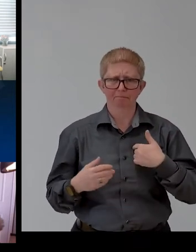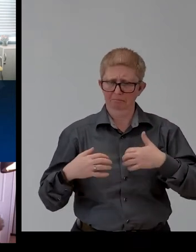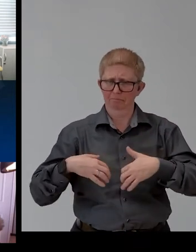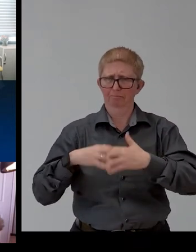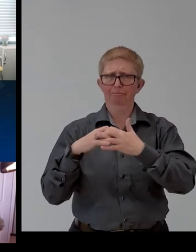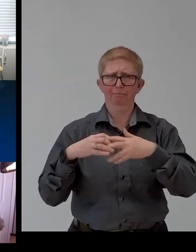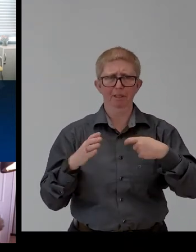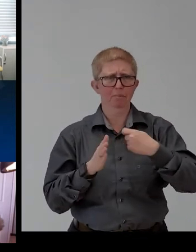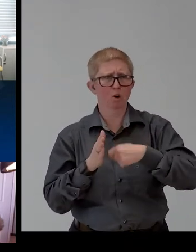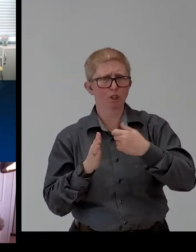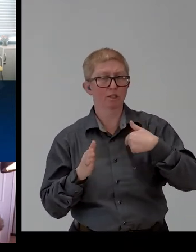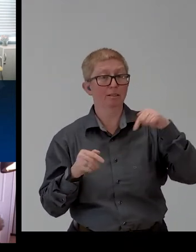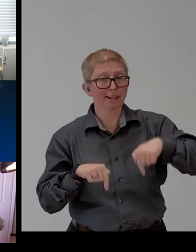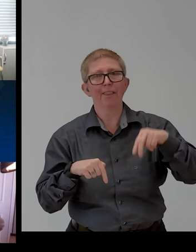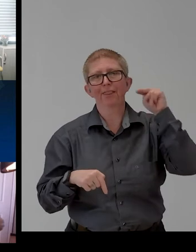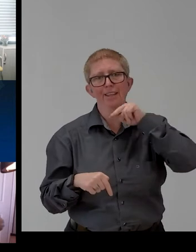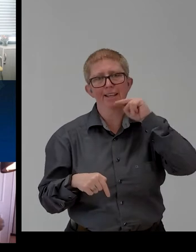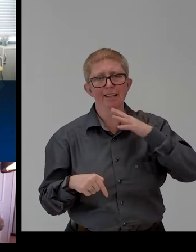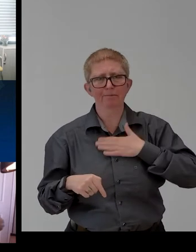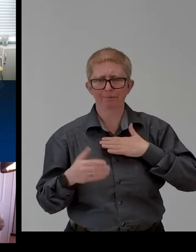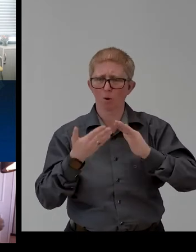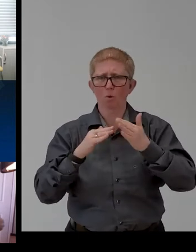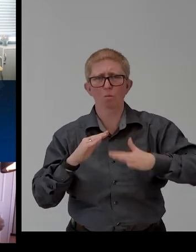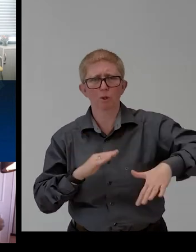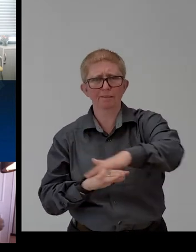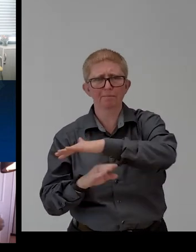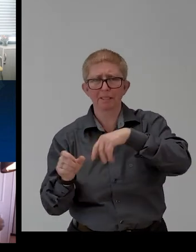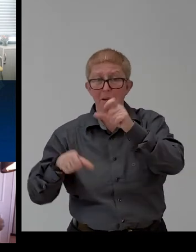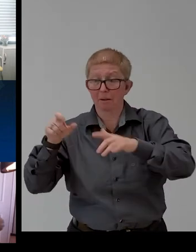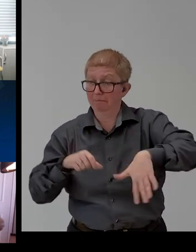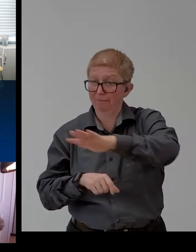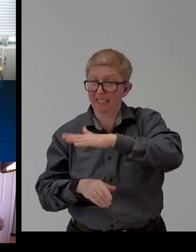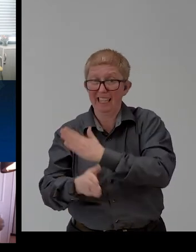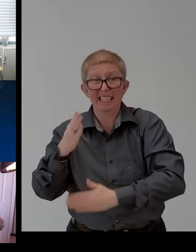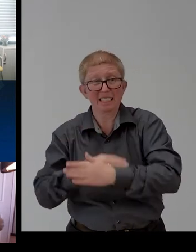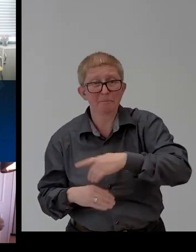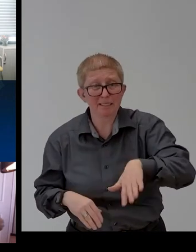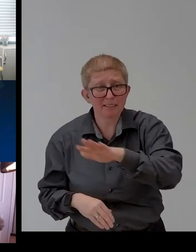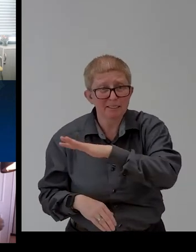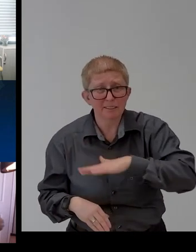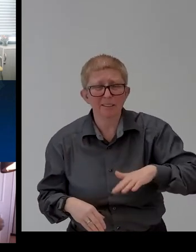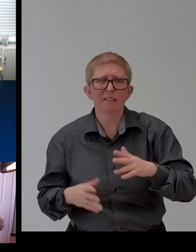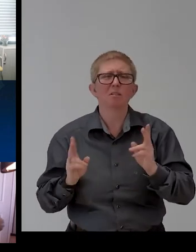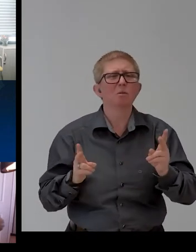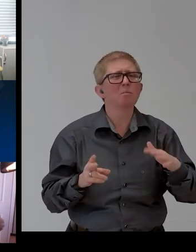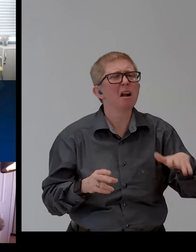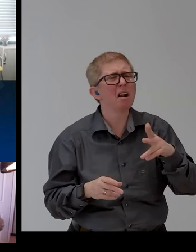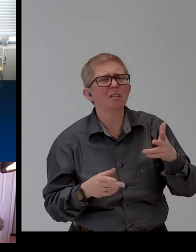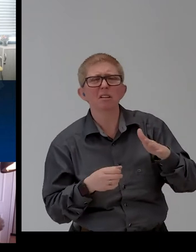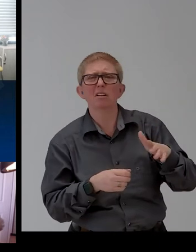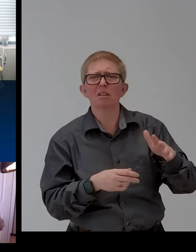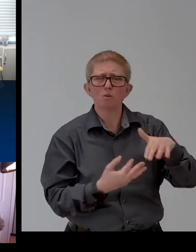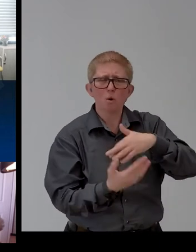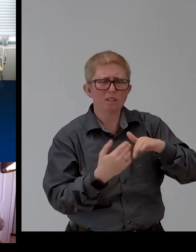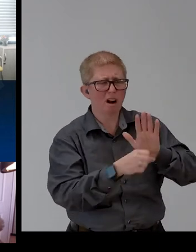I come from a community where persons with disability become susceptible to social distrust as a result of